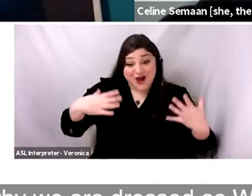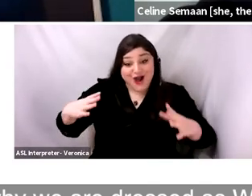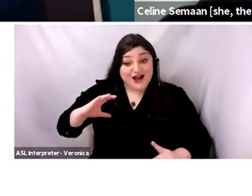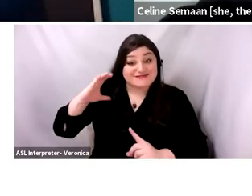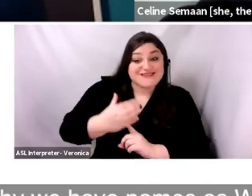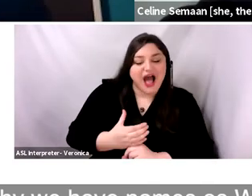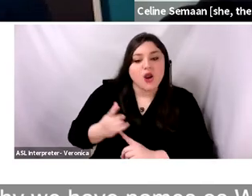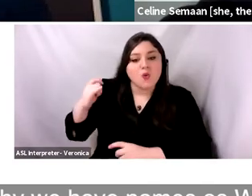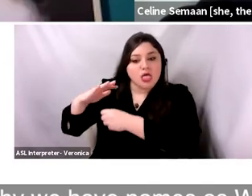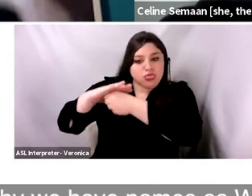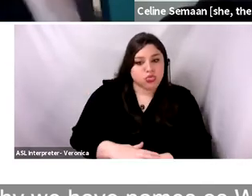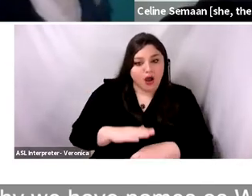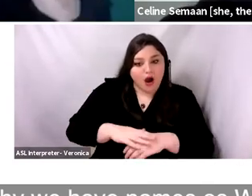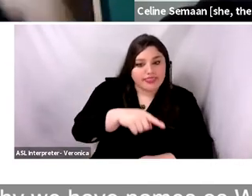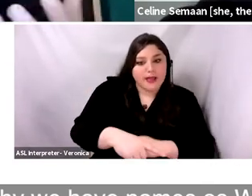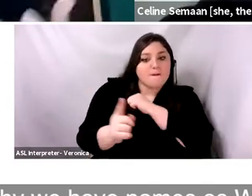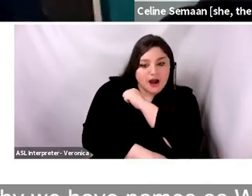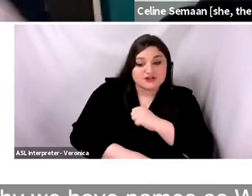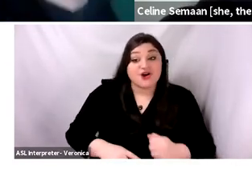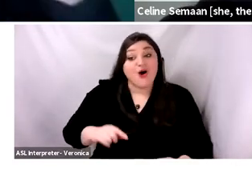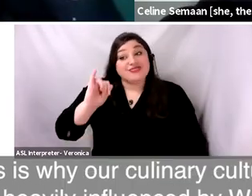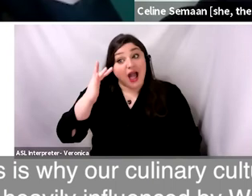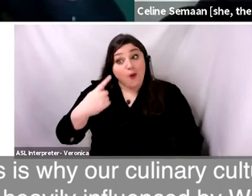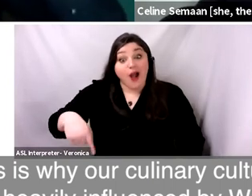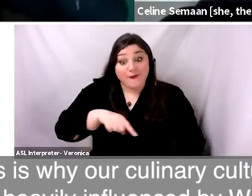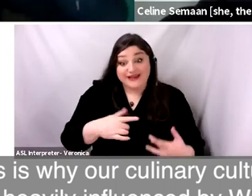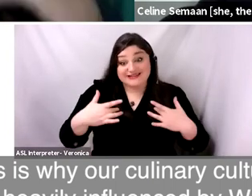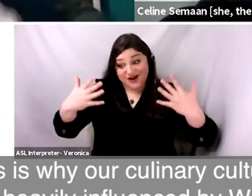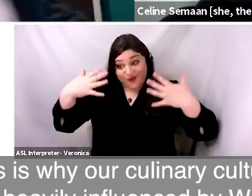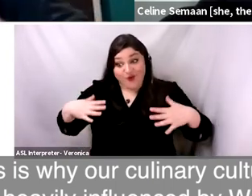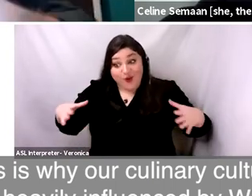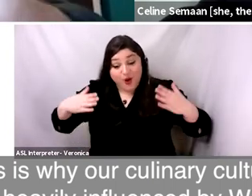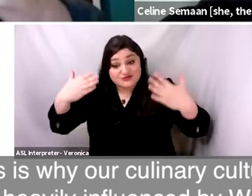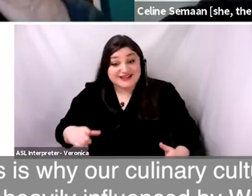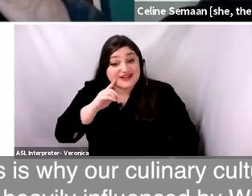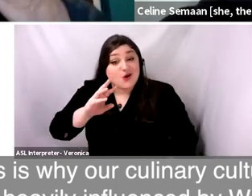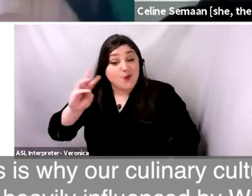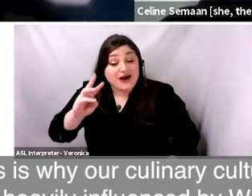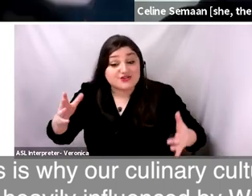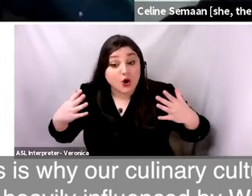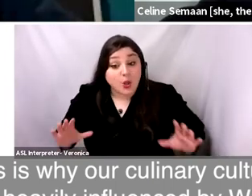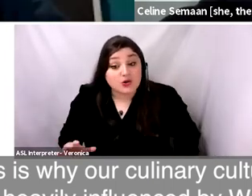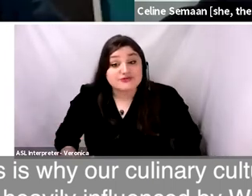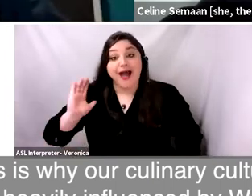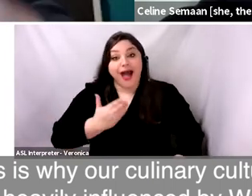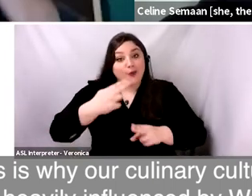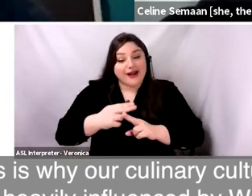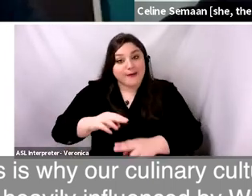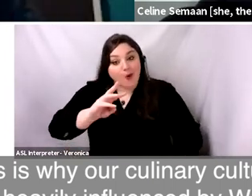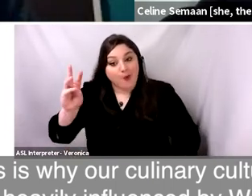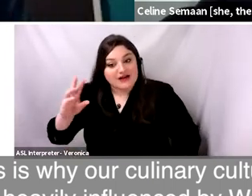Westerners. This is why we have names as Westerners. This is why our culinary culture is also heavily